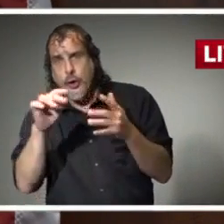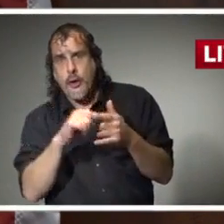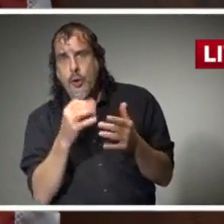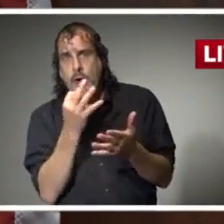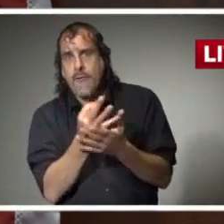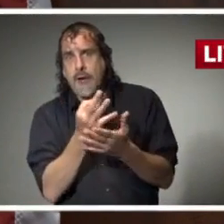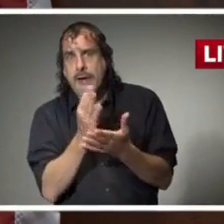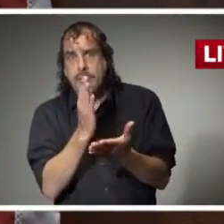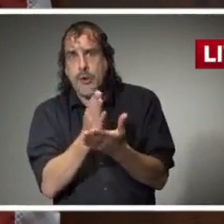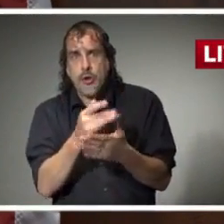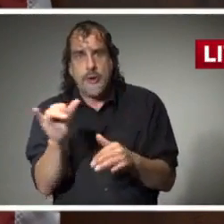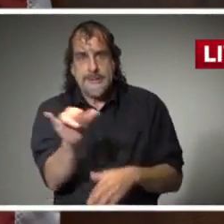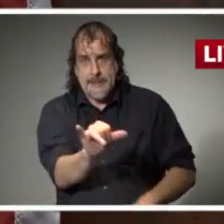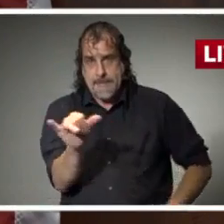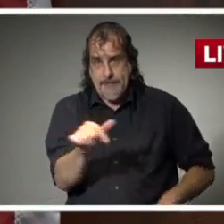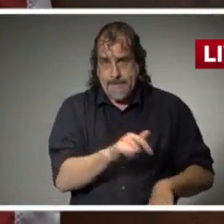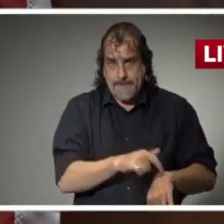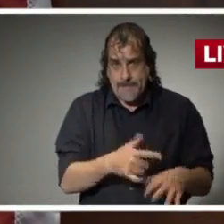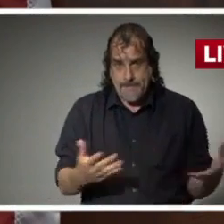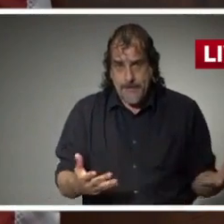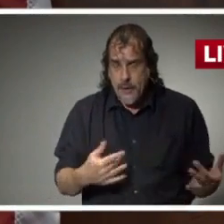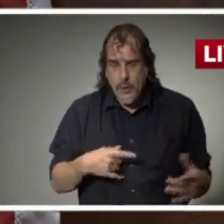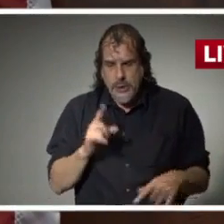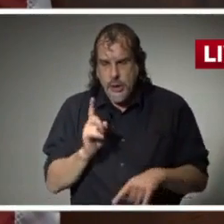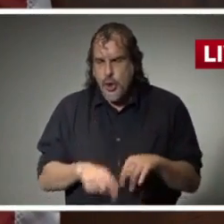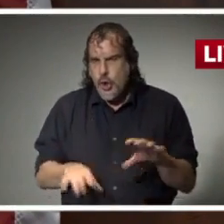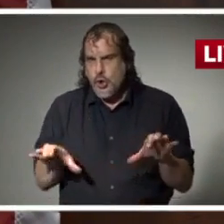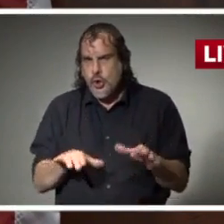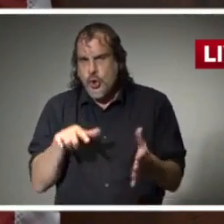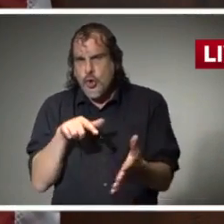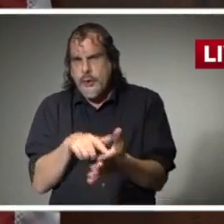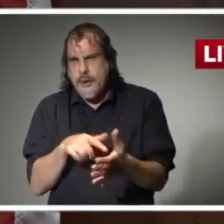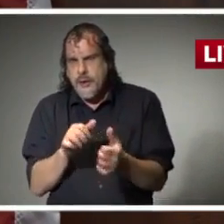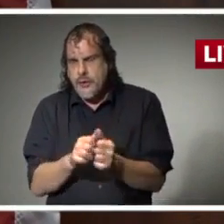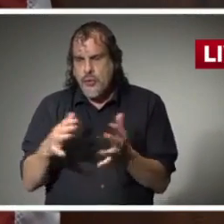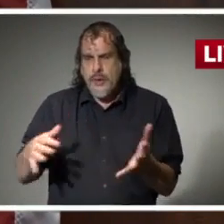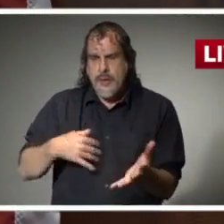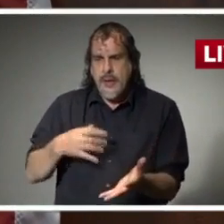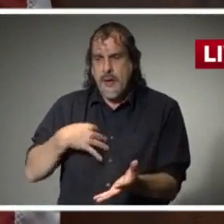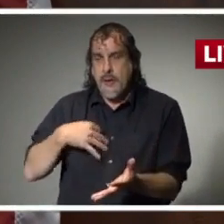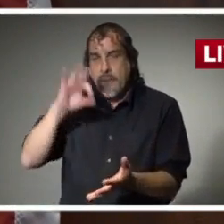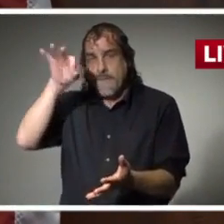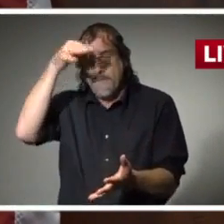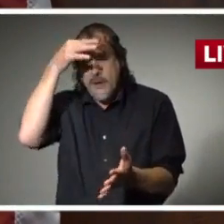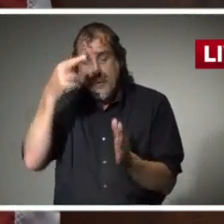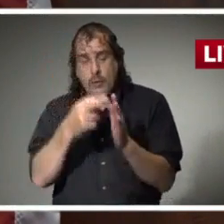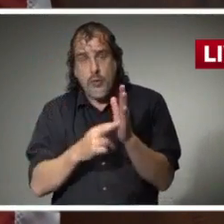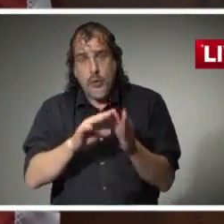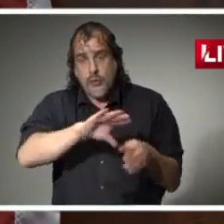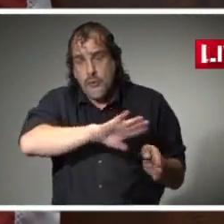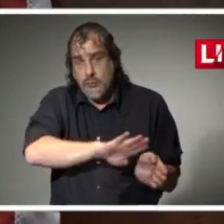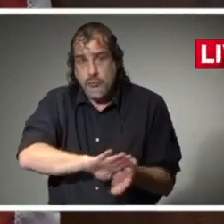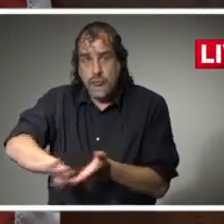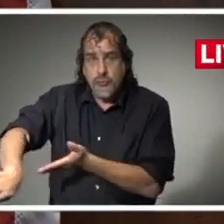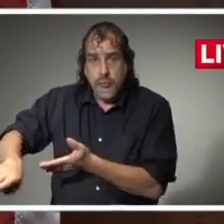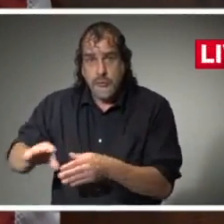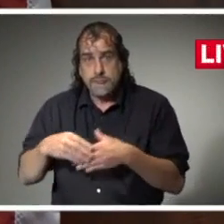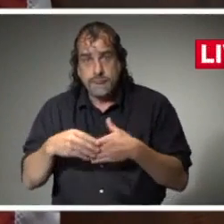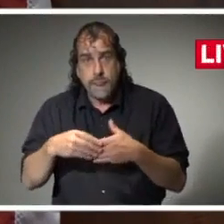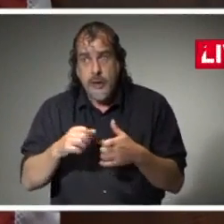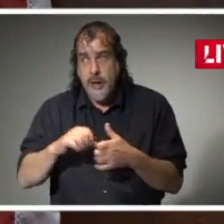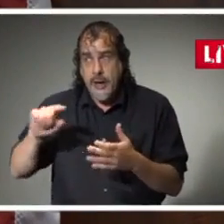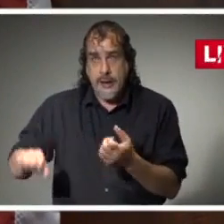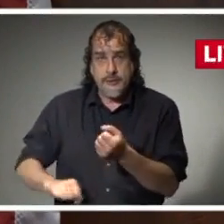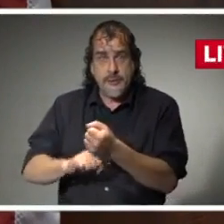consequences. We wouldn't be able to take these actions with without federal flexibilities and the full support of Governor